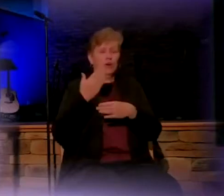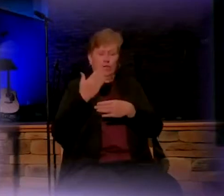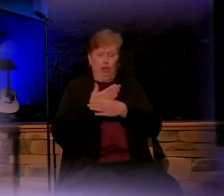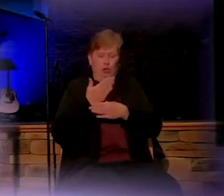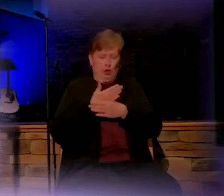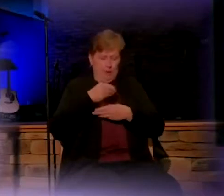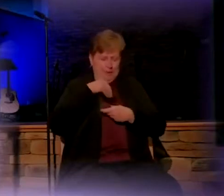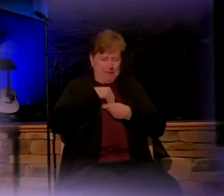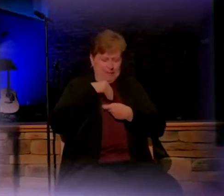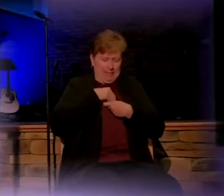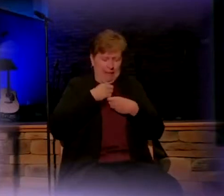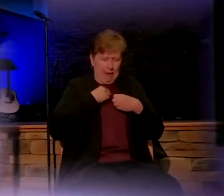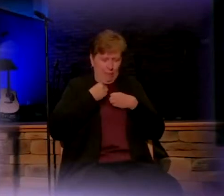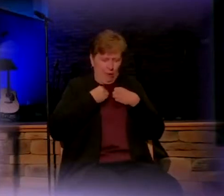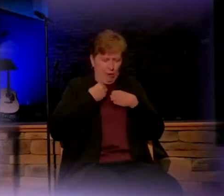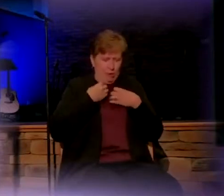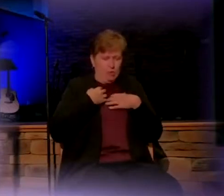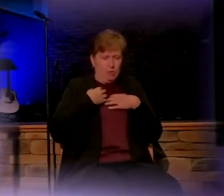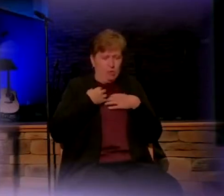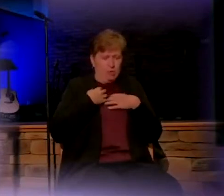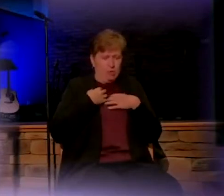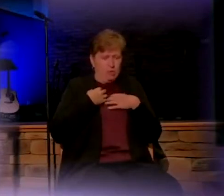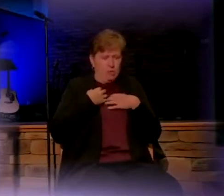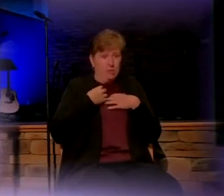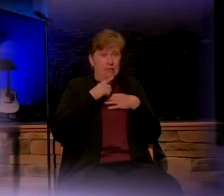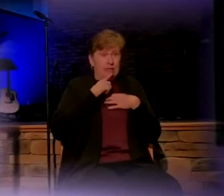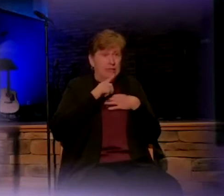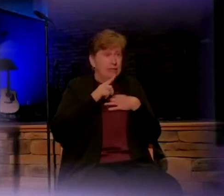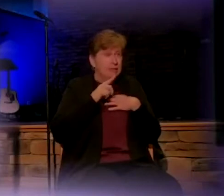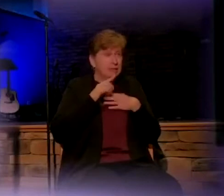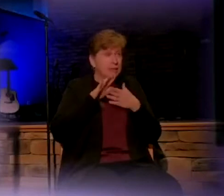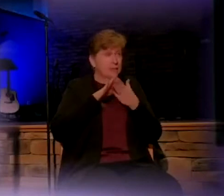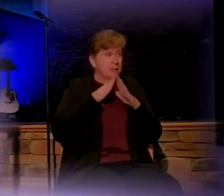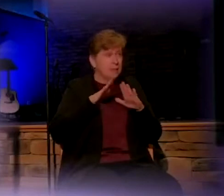And we wonder, is peace possible?